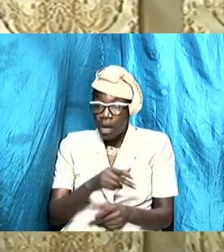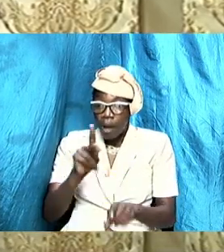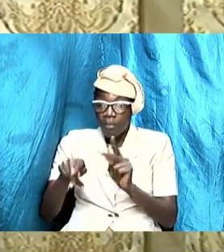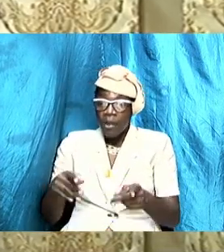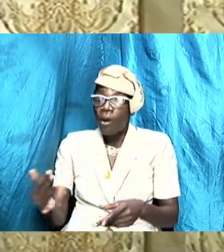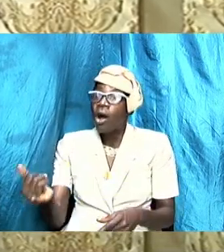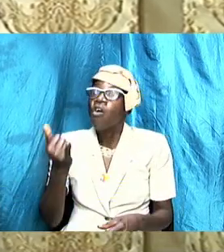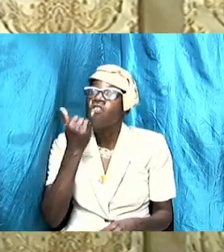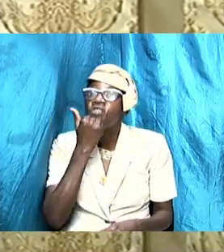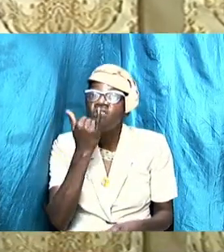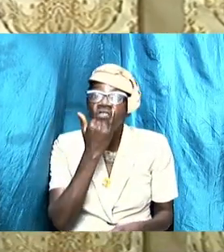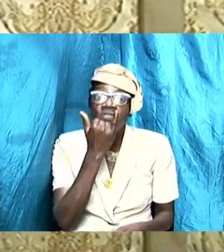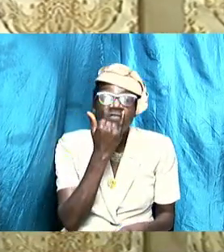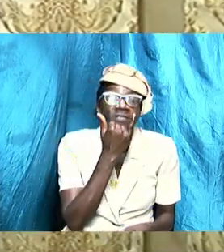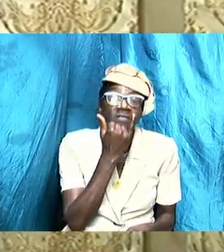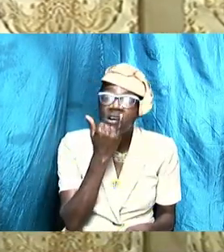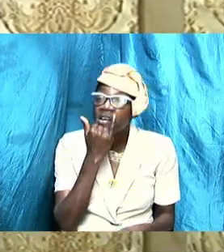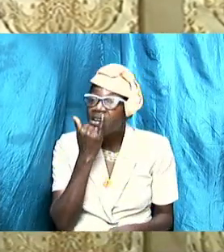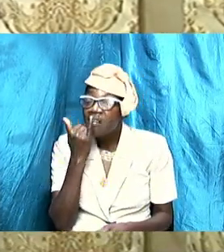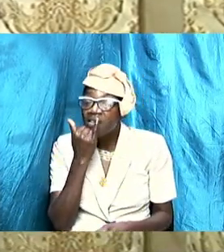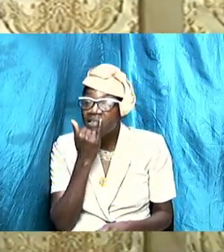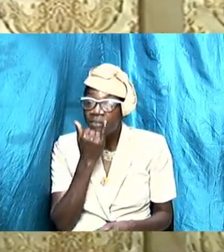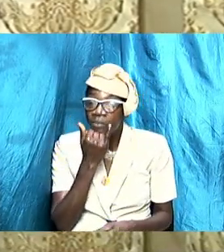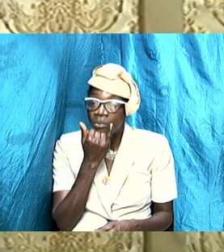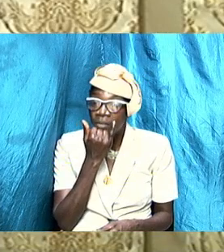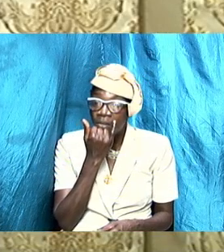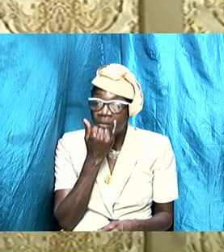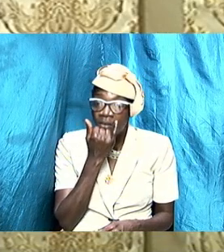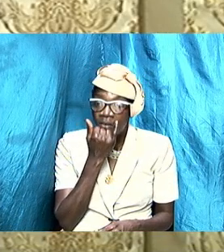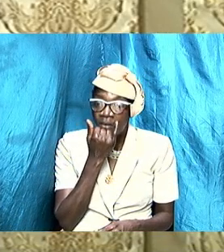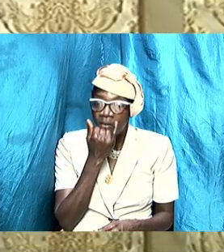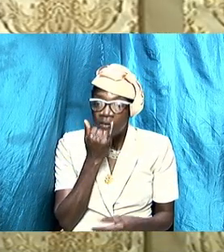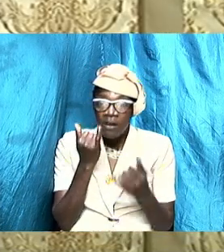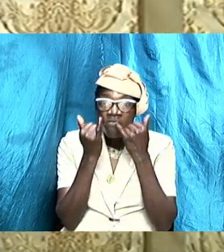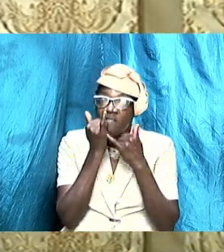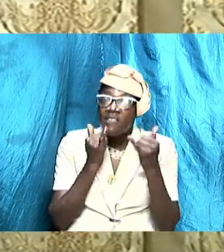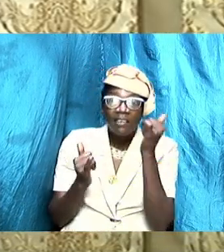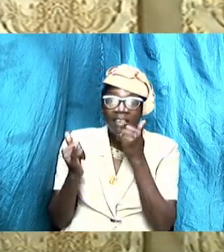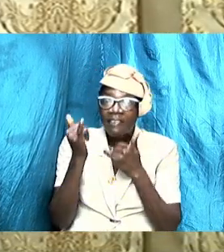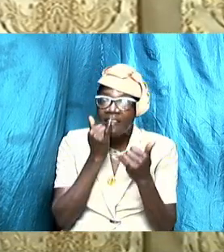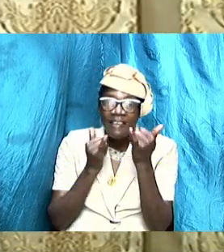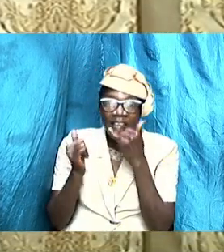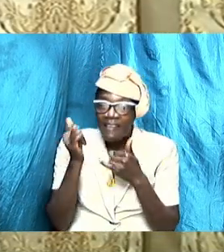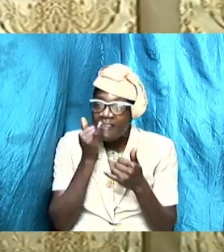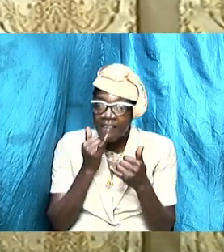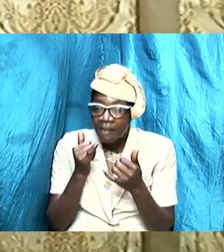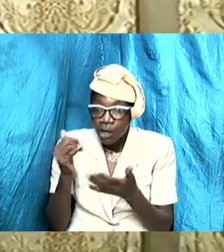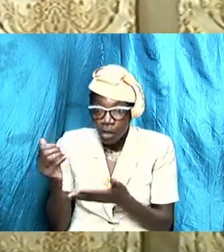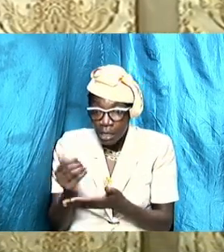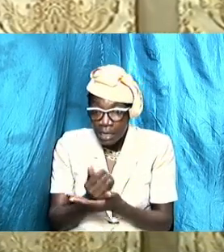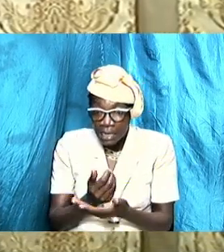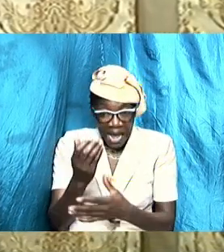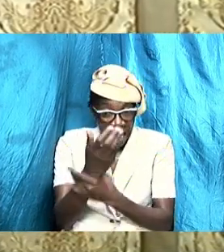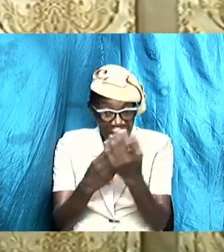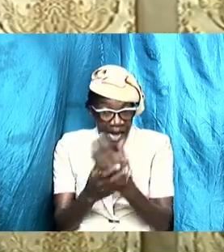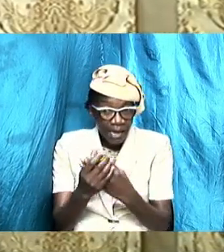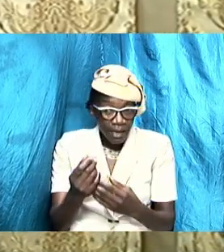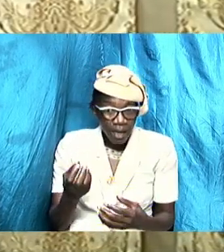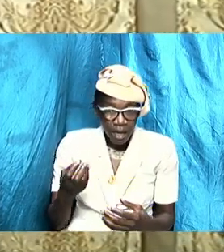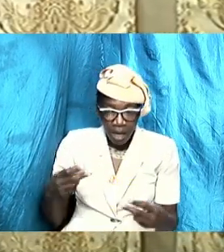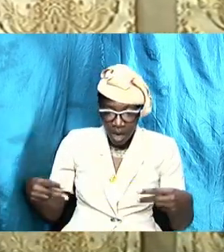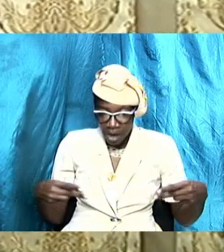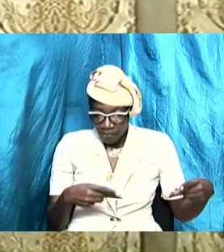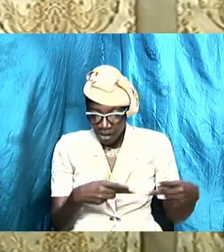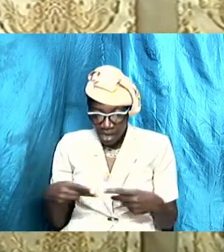instances and we see where the hand of the enemy somehow tends to step in to try